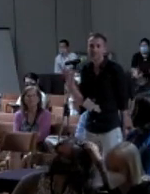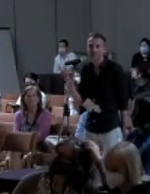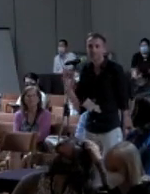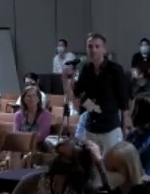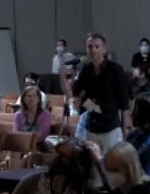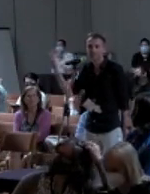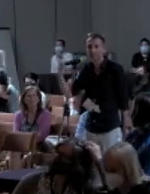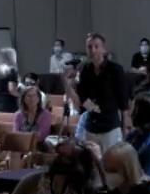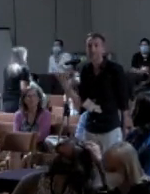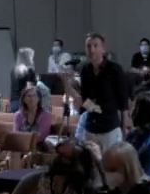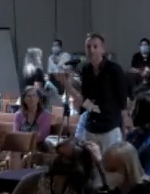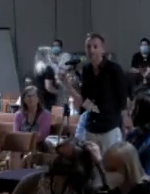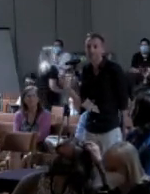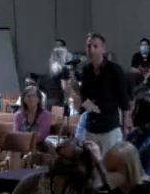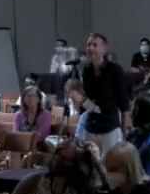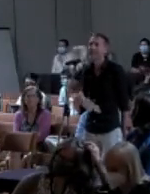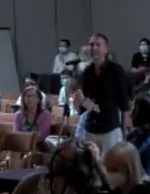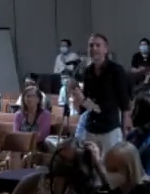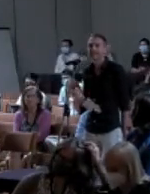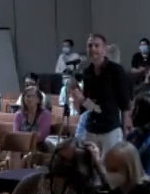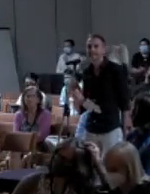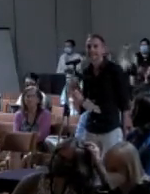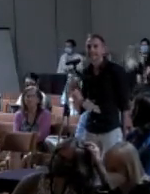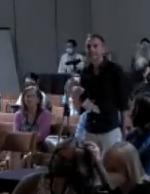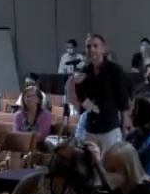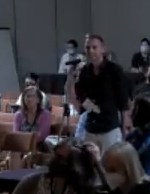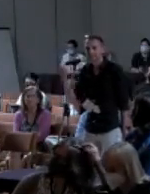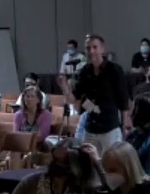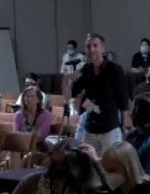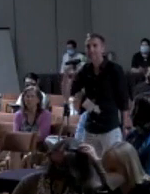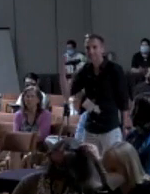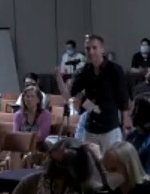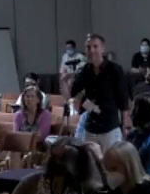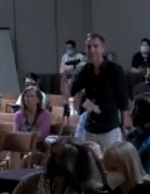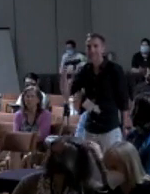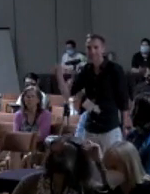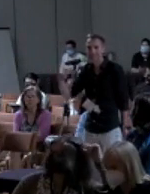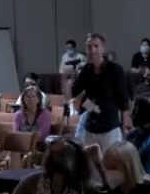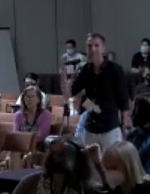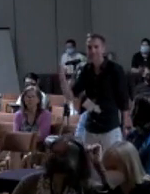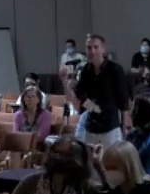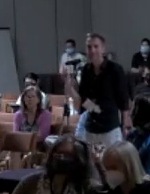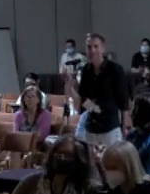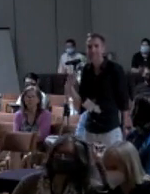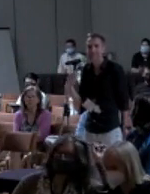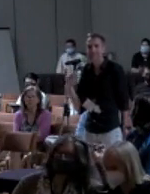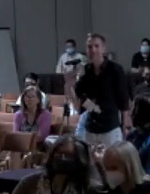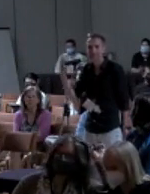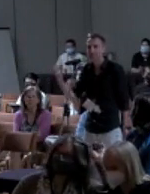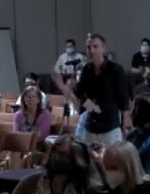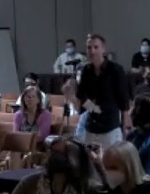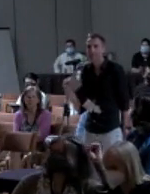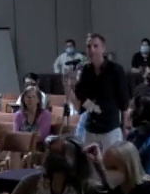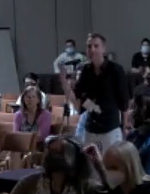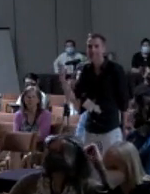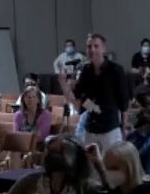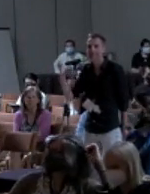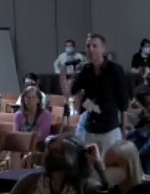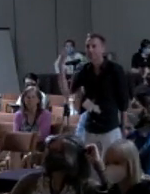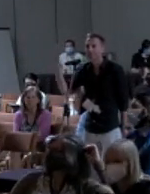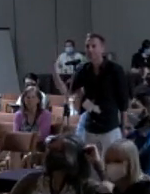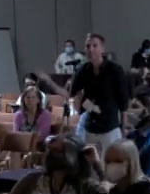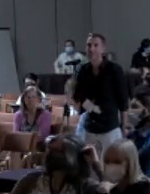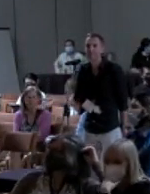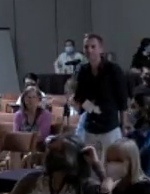periods. so the lunar cycles and, and he was, he keeps on telling me those things and, and showing me numbers. And